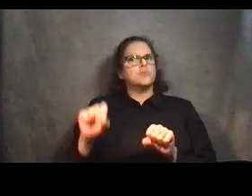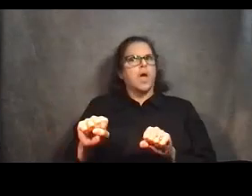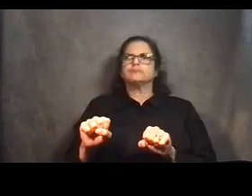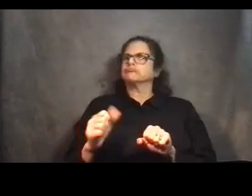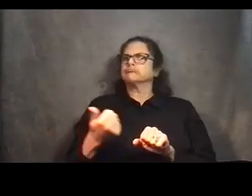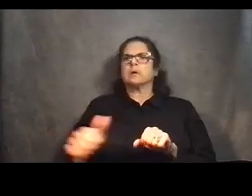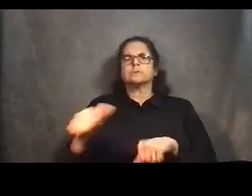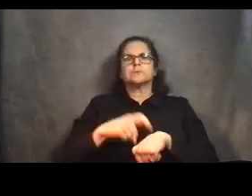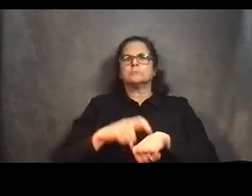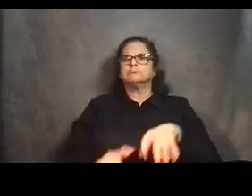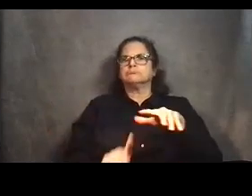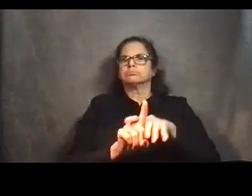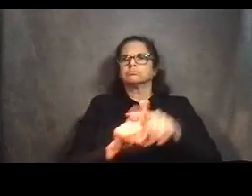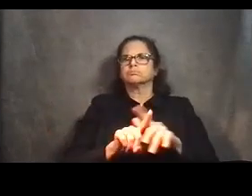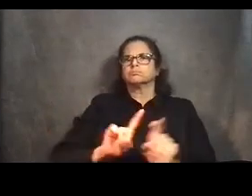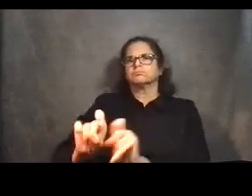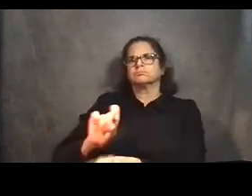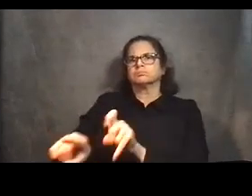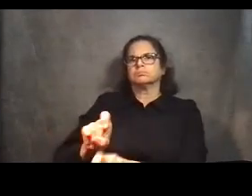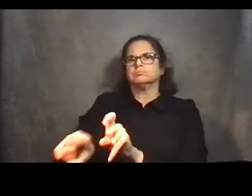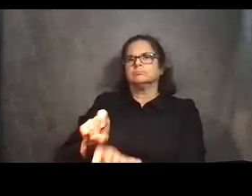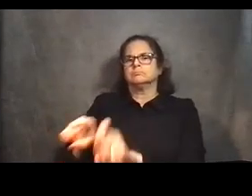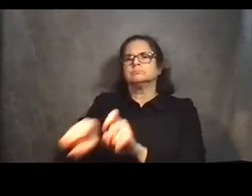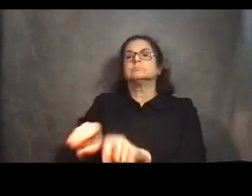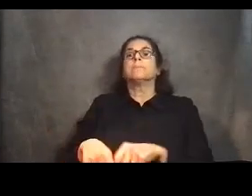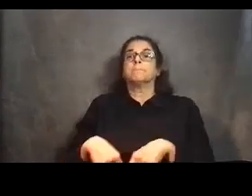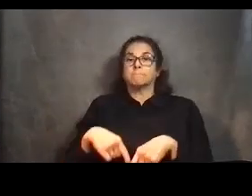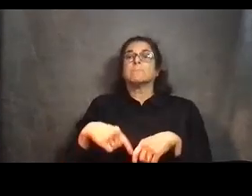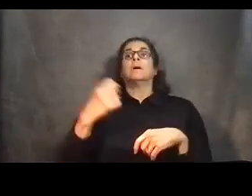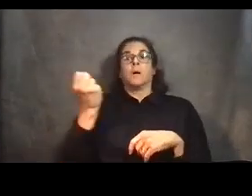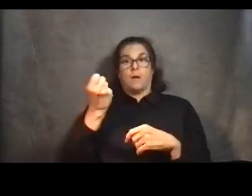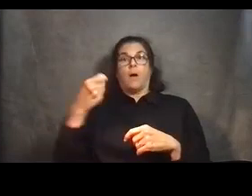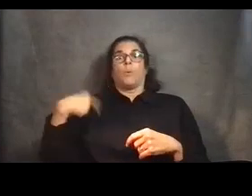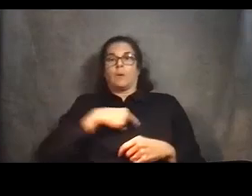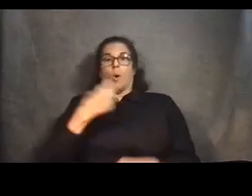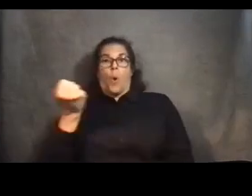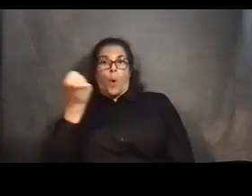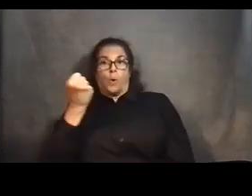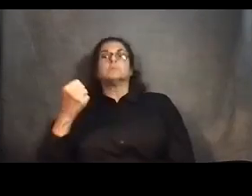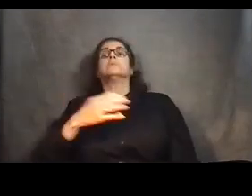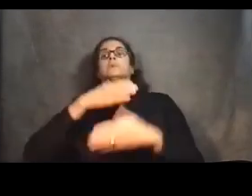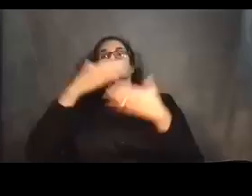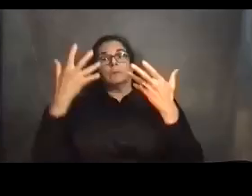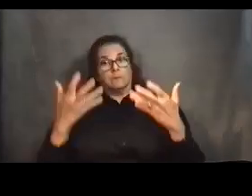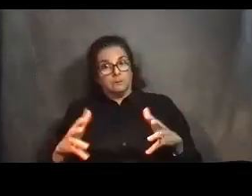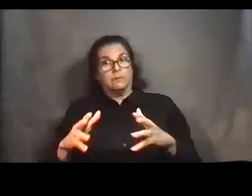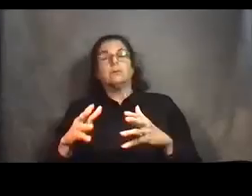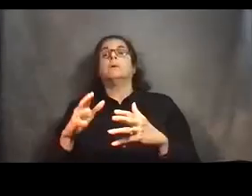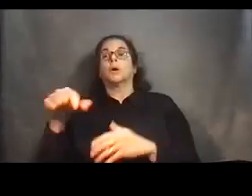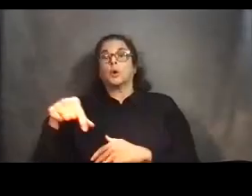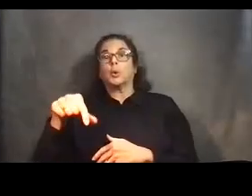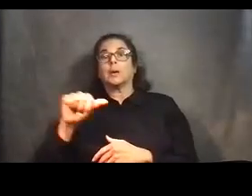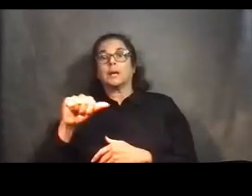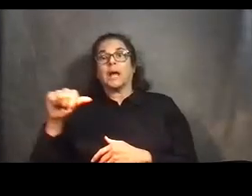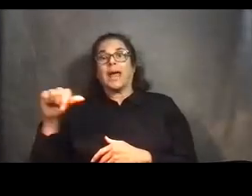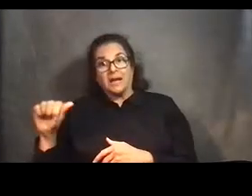meeting and questions will be addressed during the Q&A at the end of the meeting. If your question is not answered